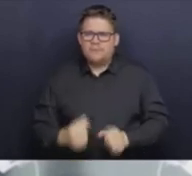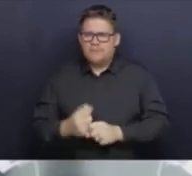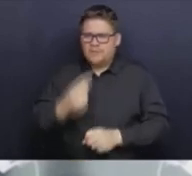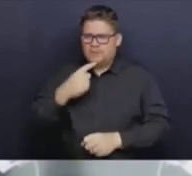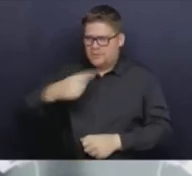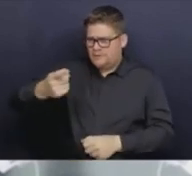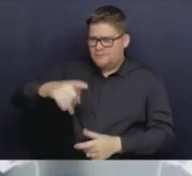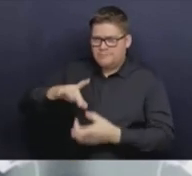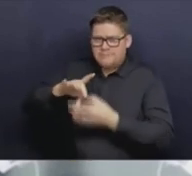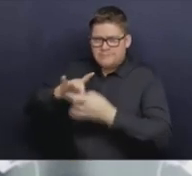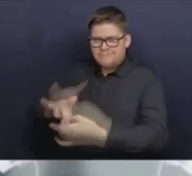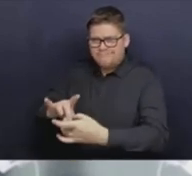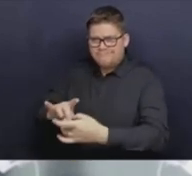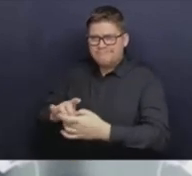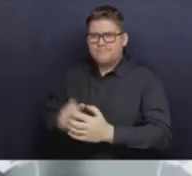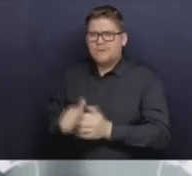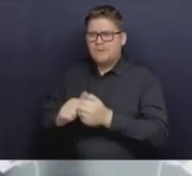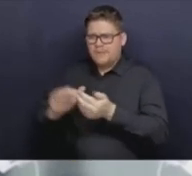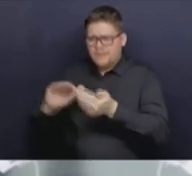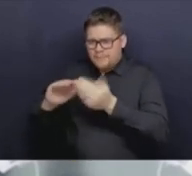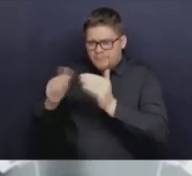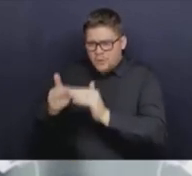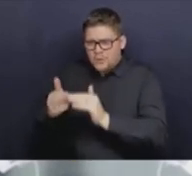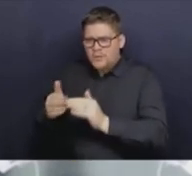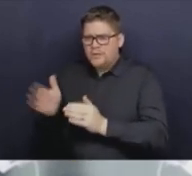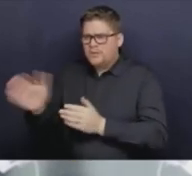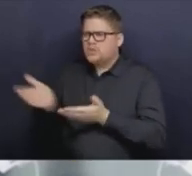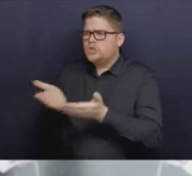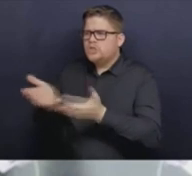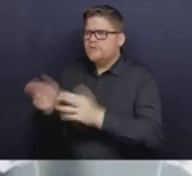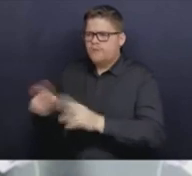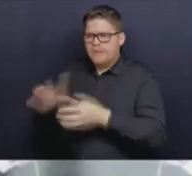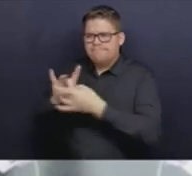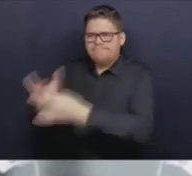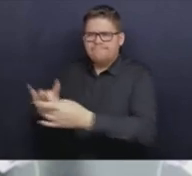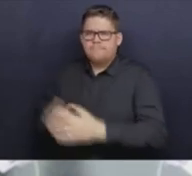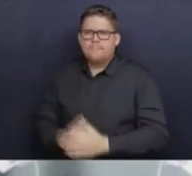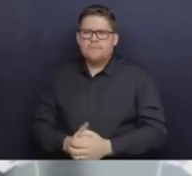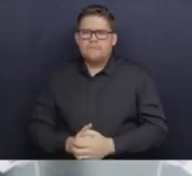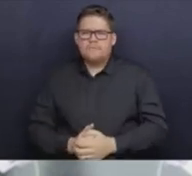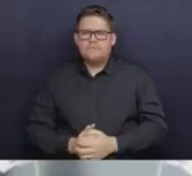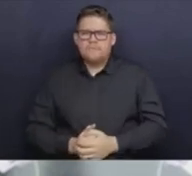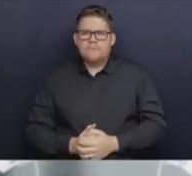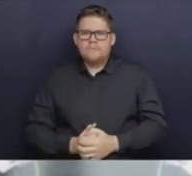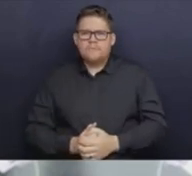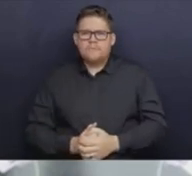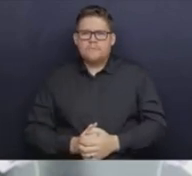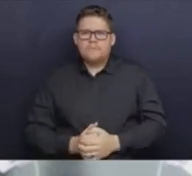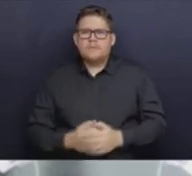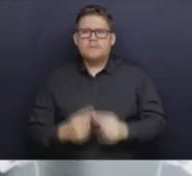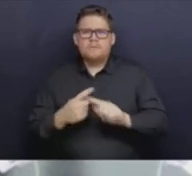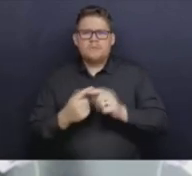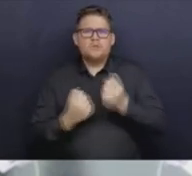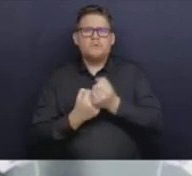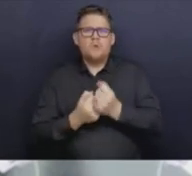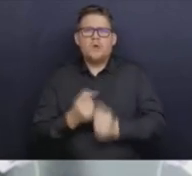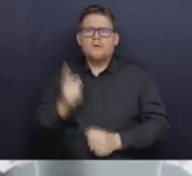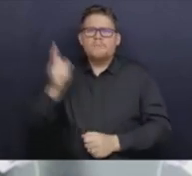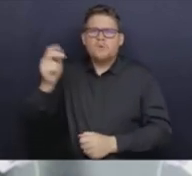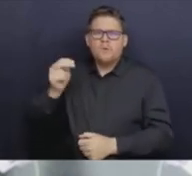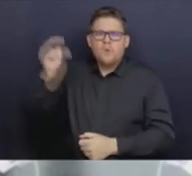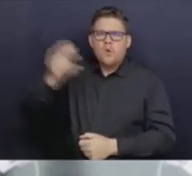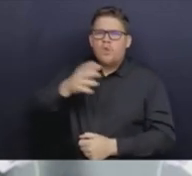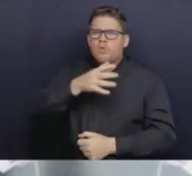integration with urgent and primary care centers, supporting rural and remote care and transport, and improving communications about services for